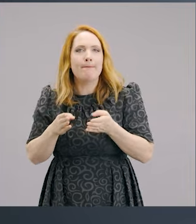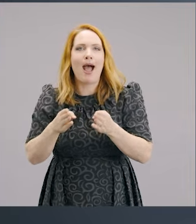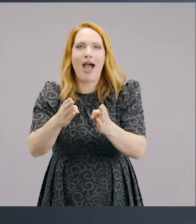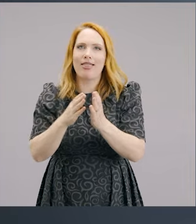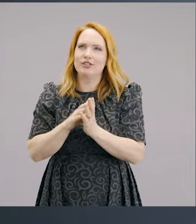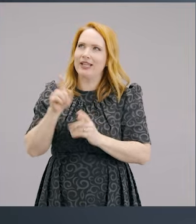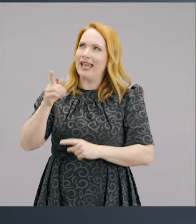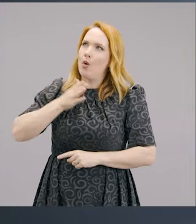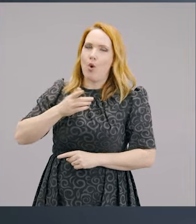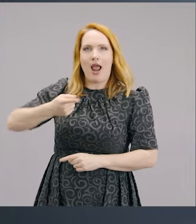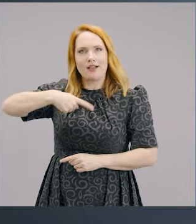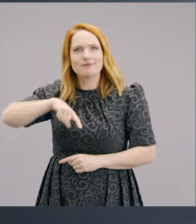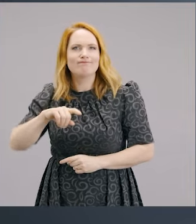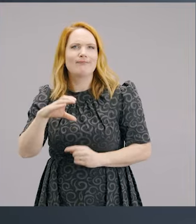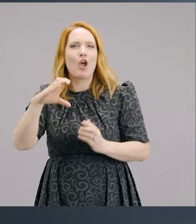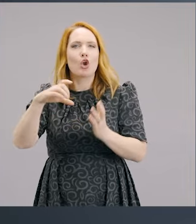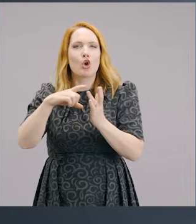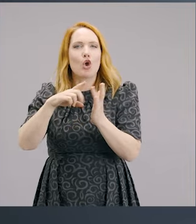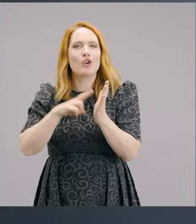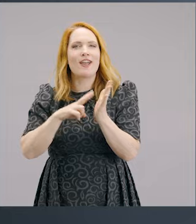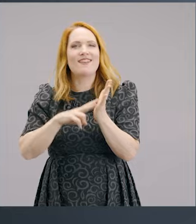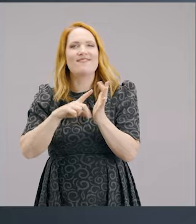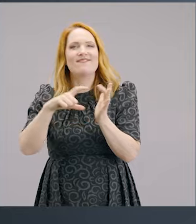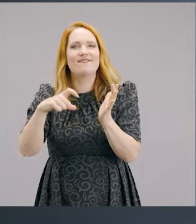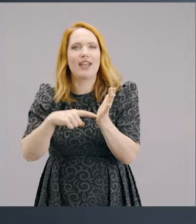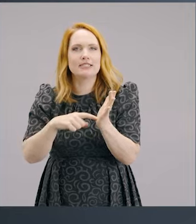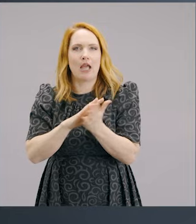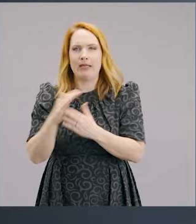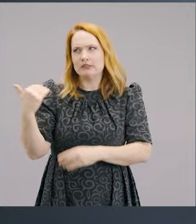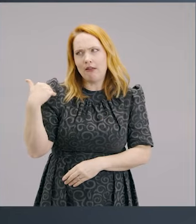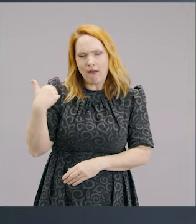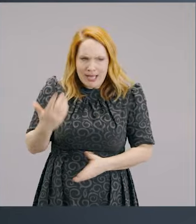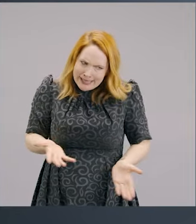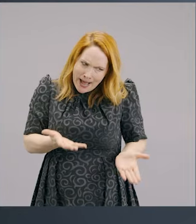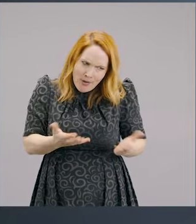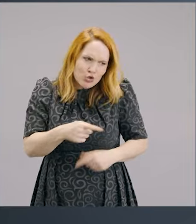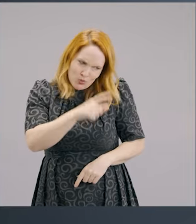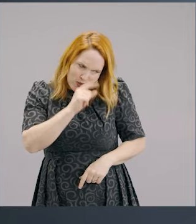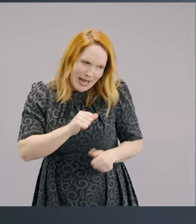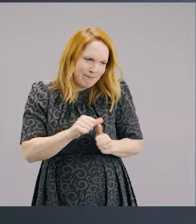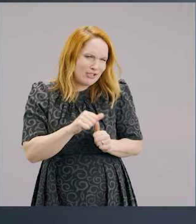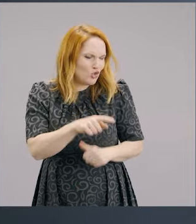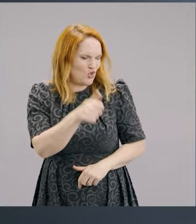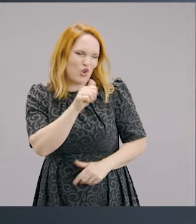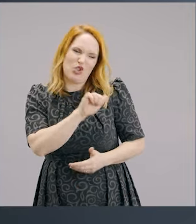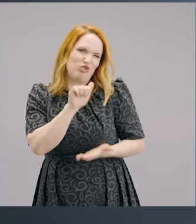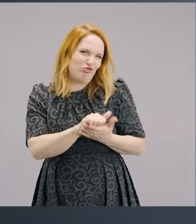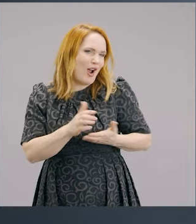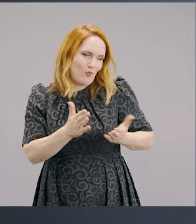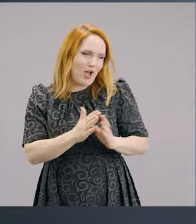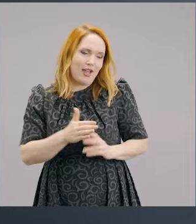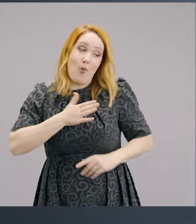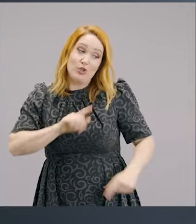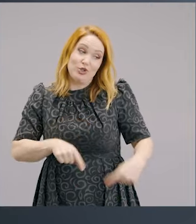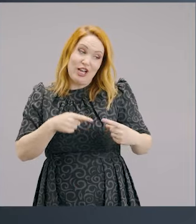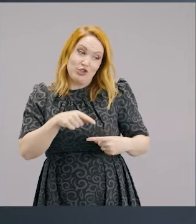It's not putting you down. It's not saying you've got no hope. That's condemnation. It's convicting you. You come on, you can do better than this. This is an area